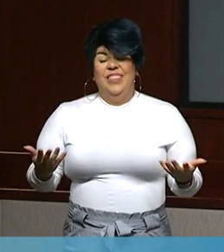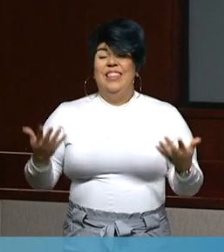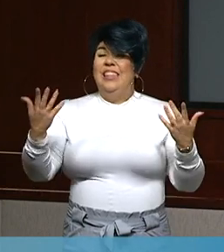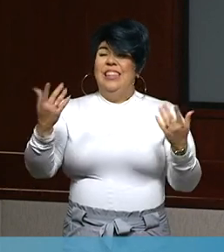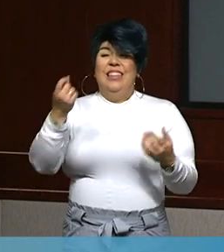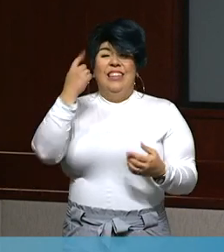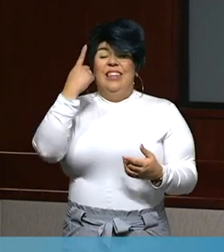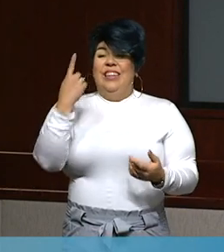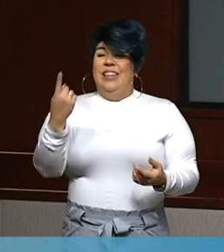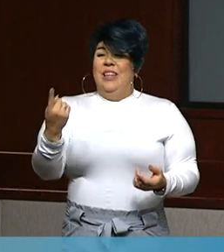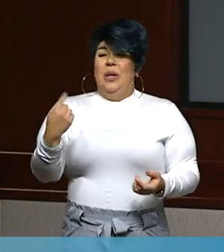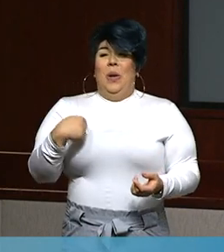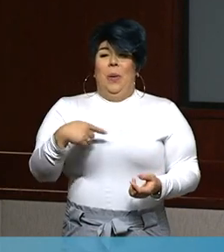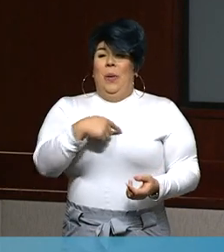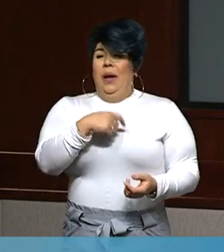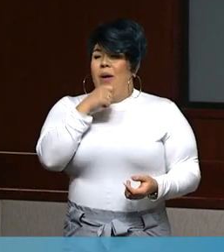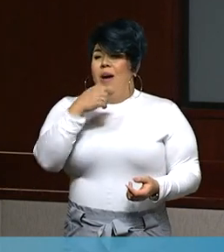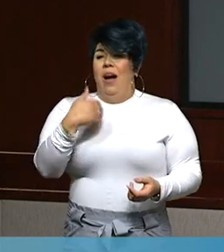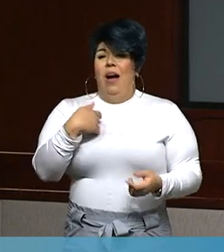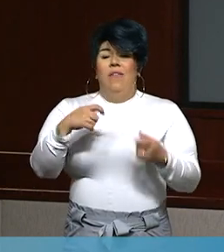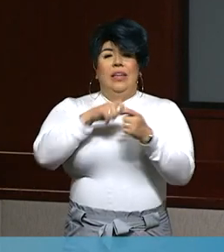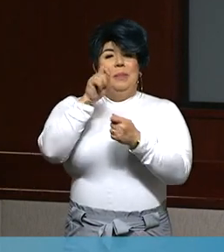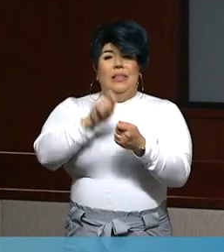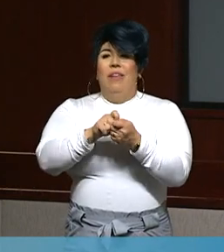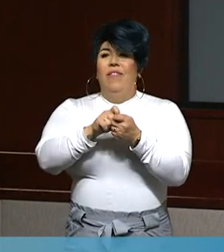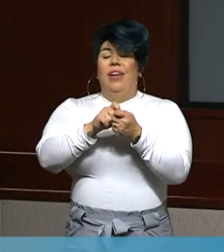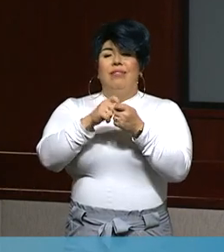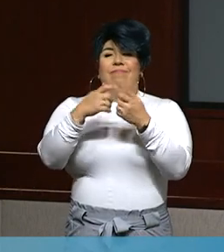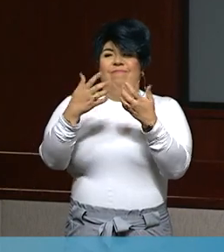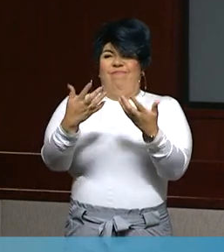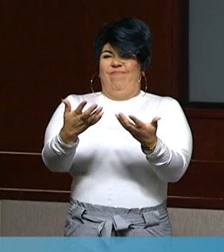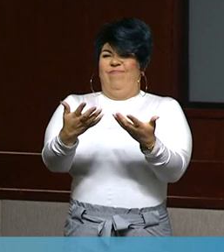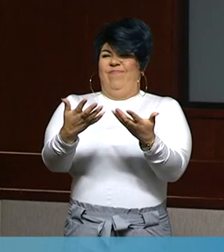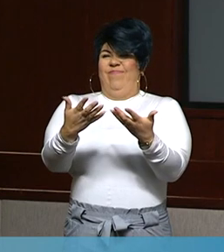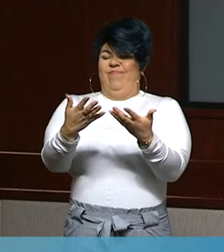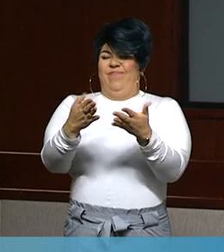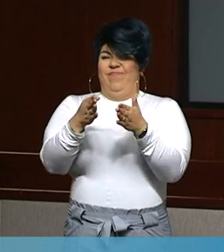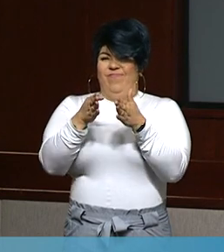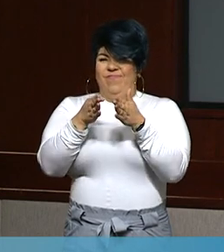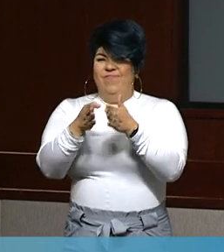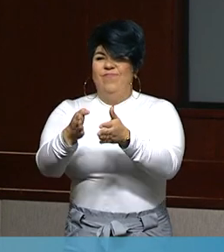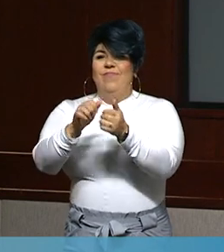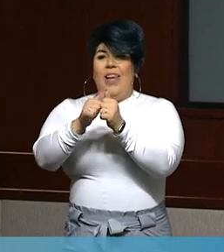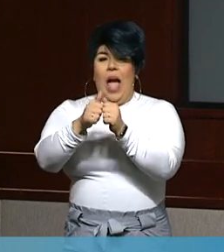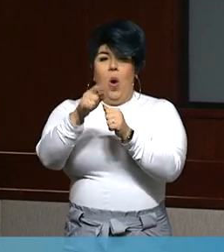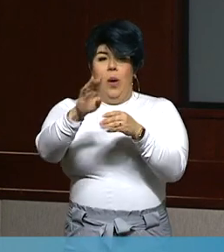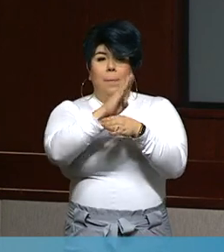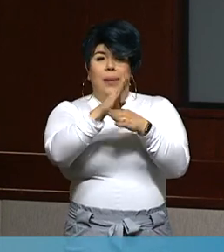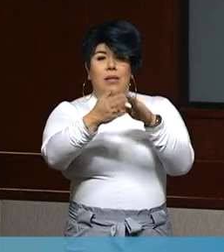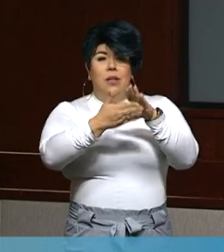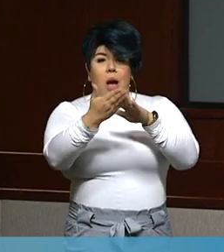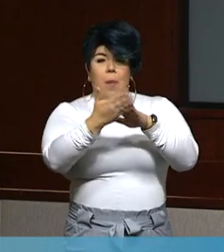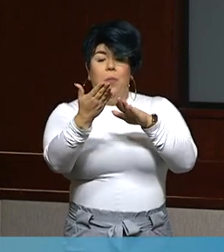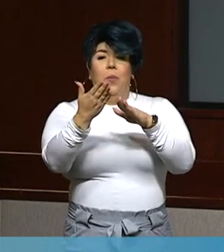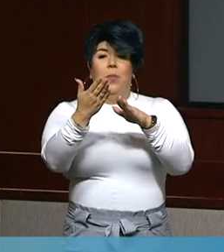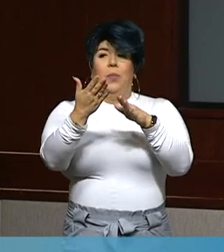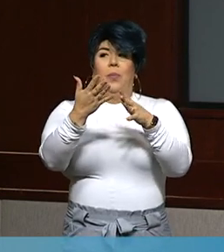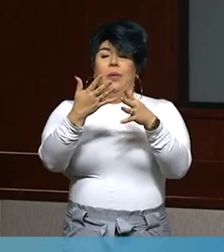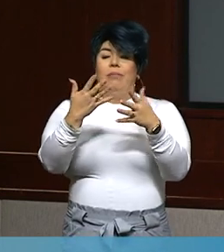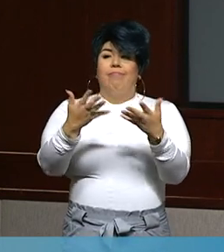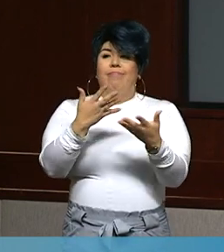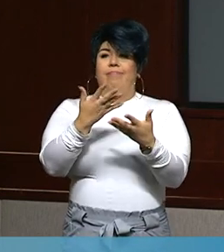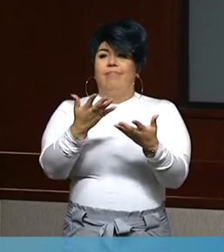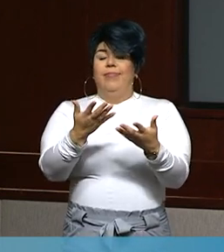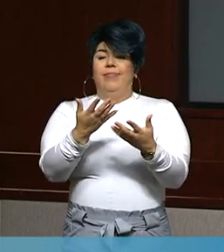for various industries to operate in a real impactful way